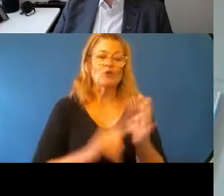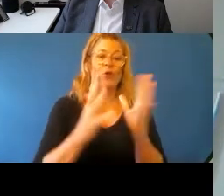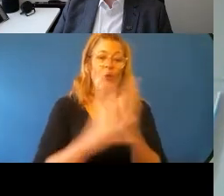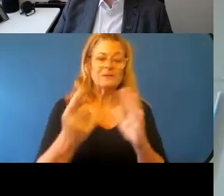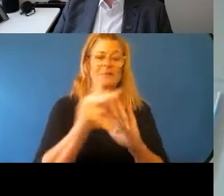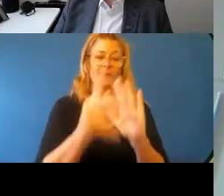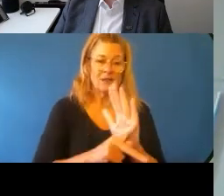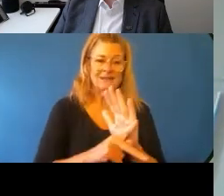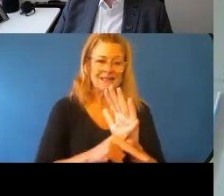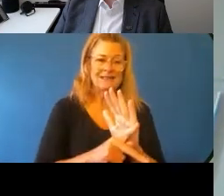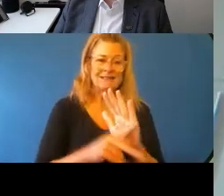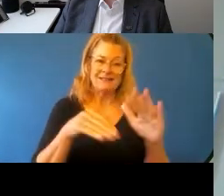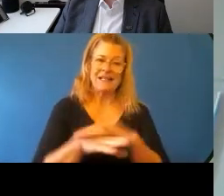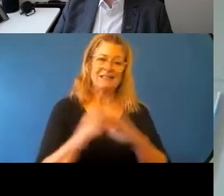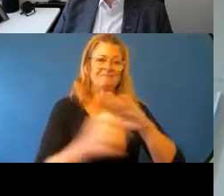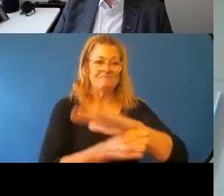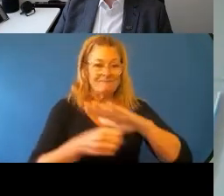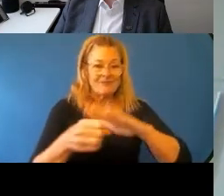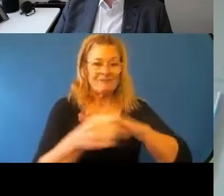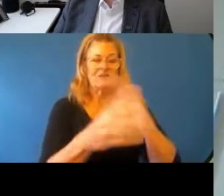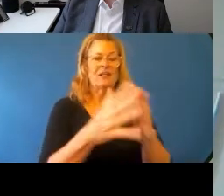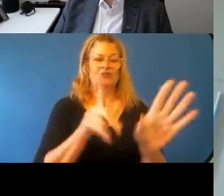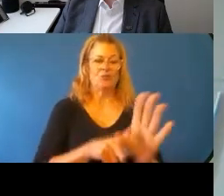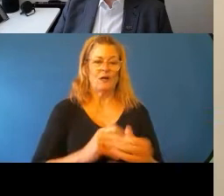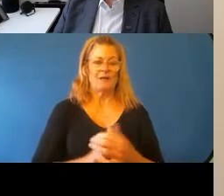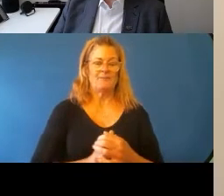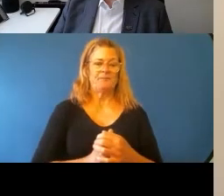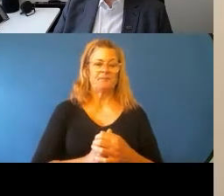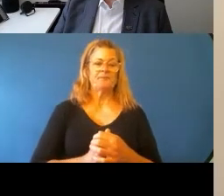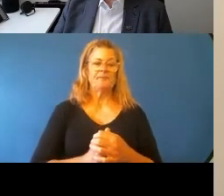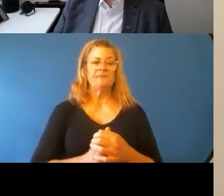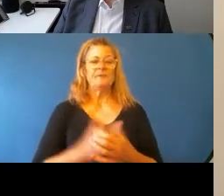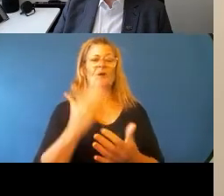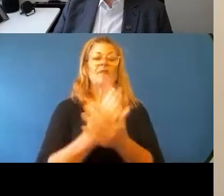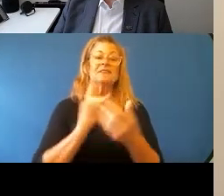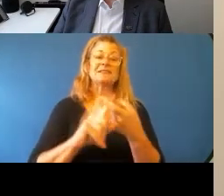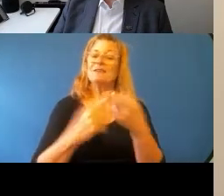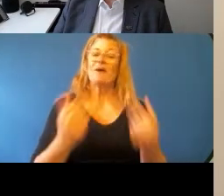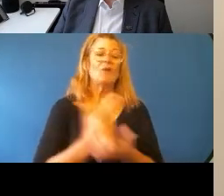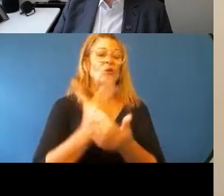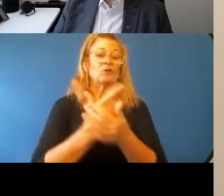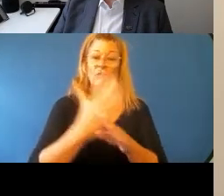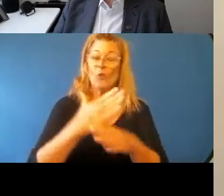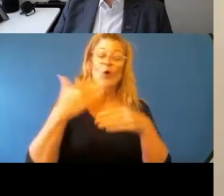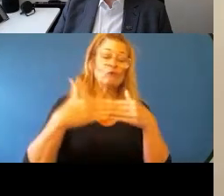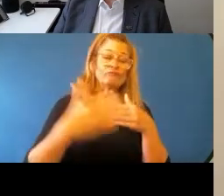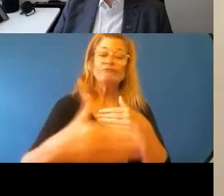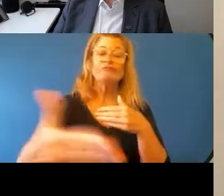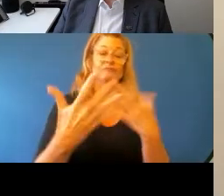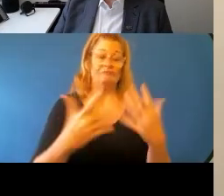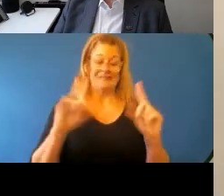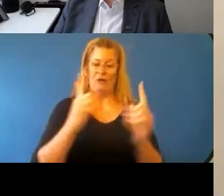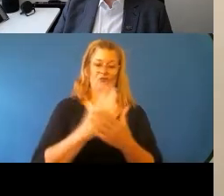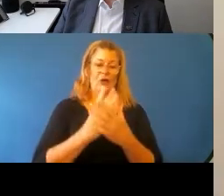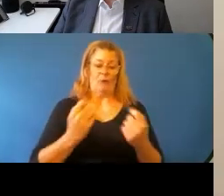foundational way. And obviously, there's still a lot of work to be done. And this is early days in